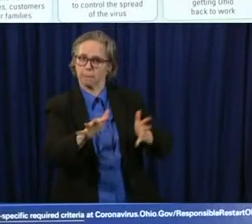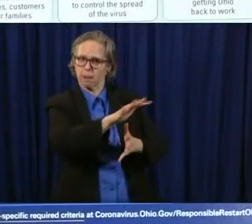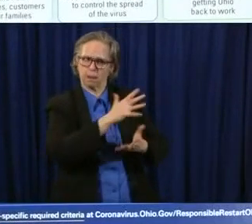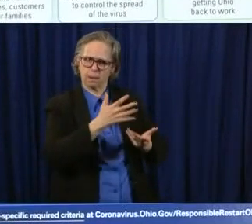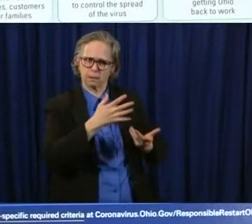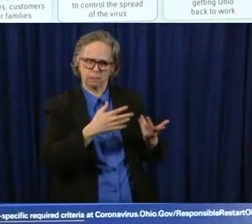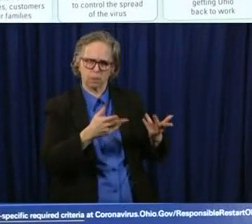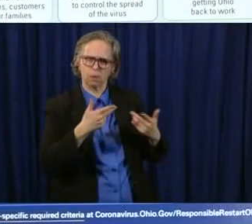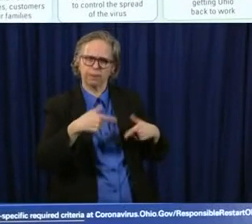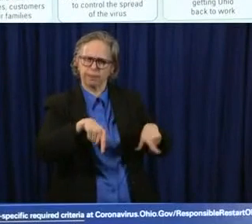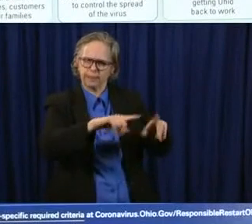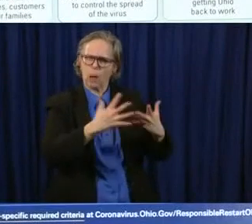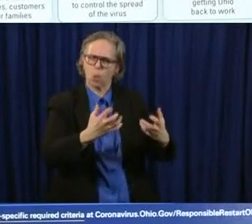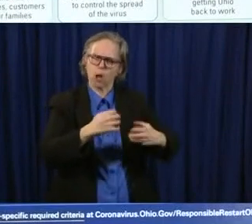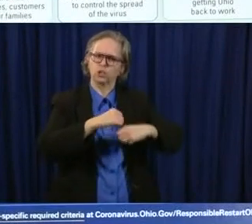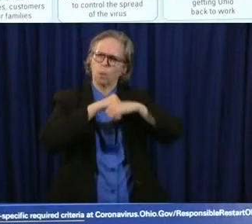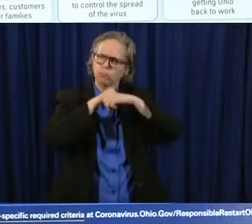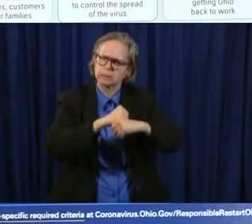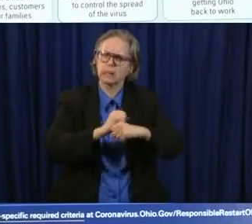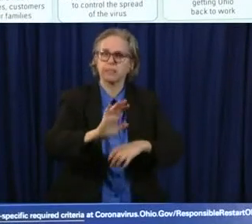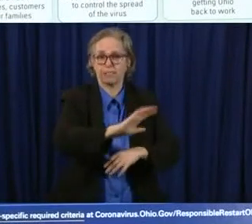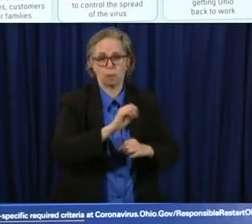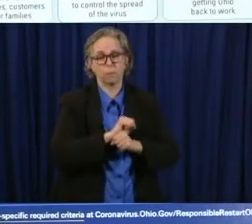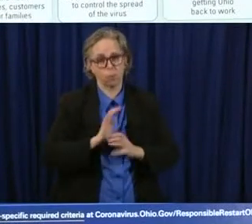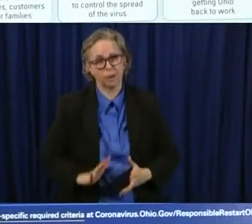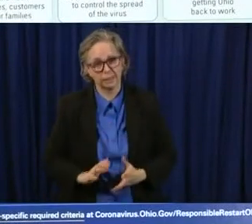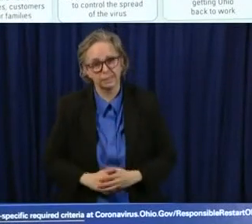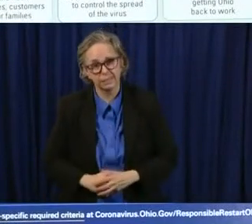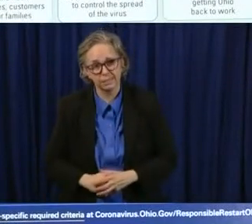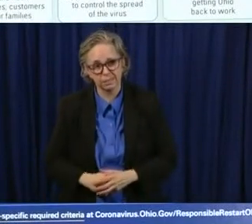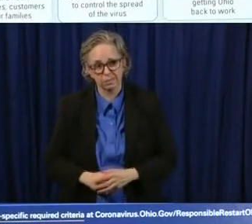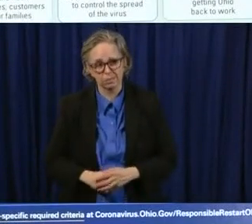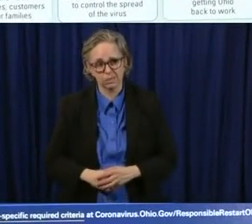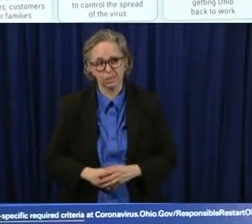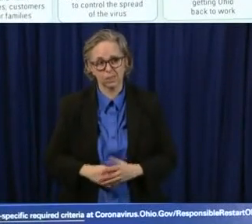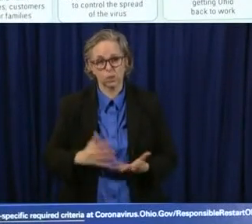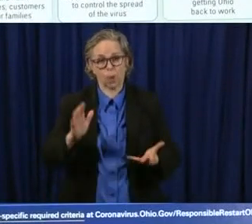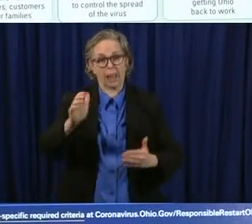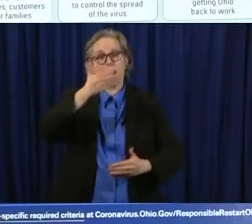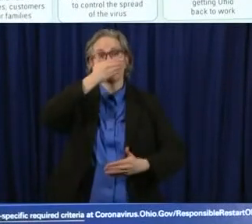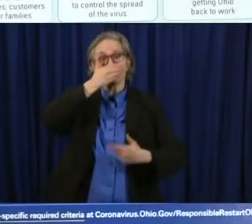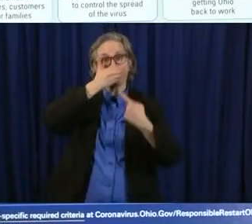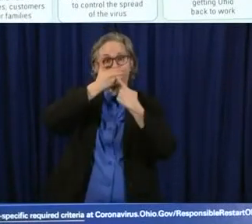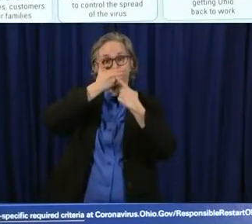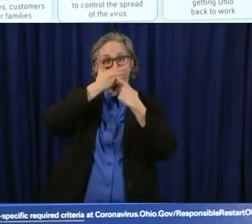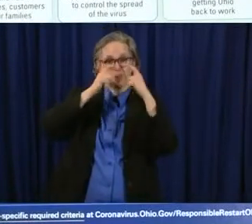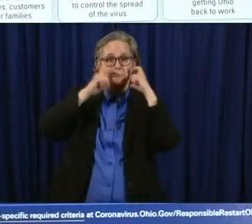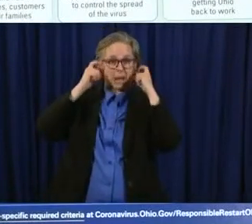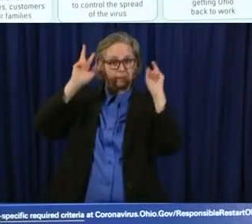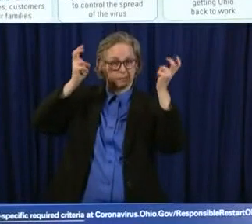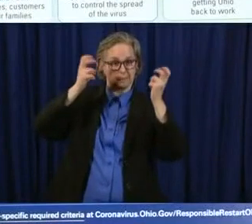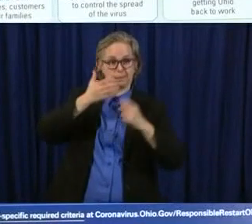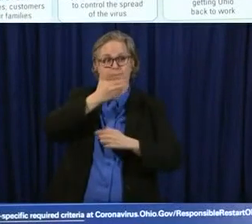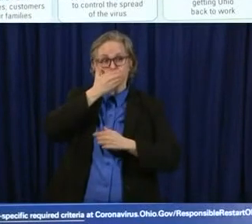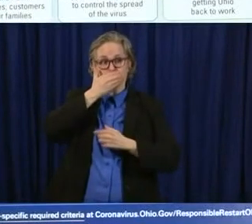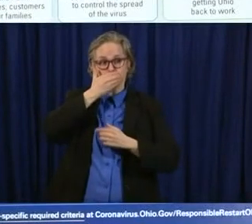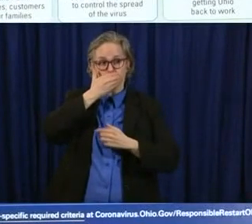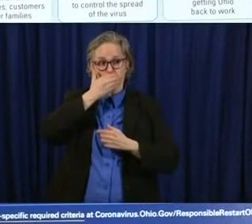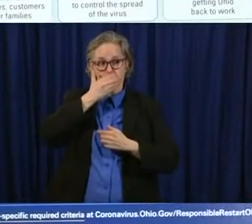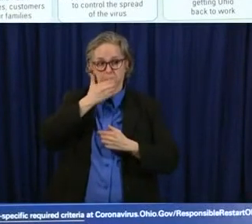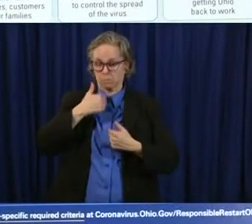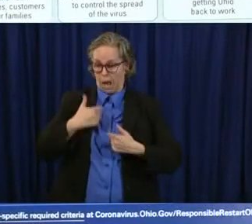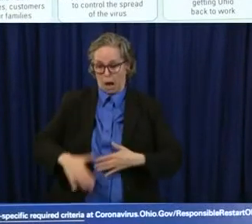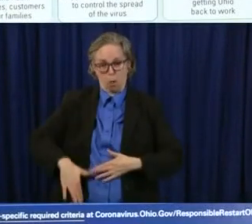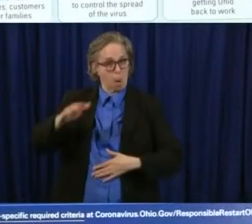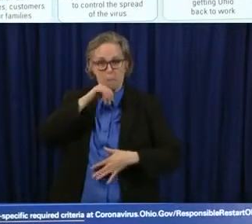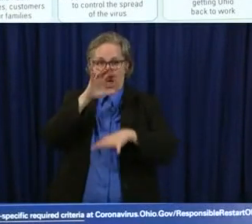employees are safe and so the facial covering is not something that i grew up with and it's not something that